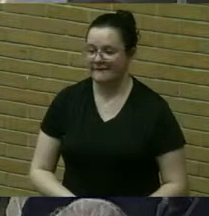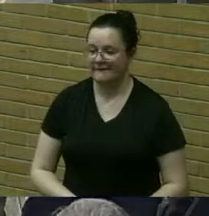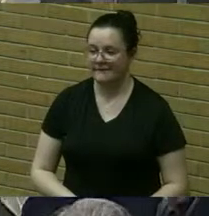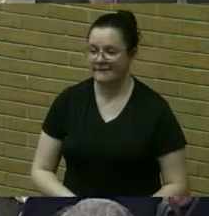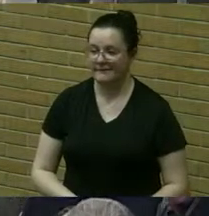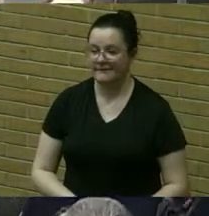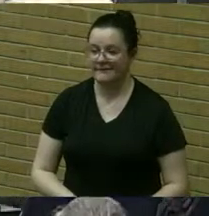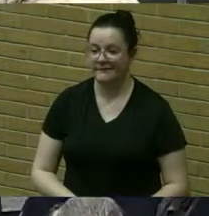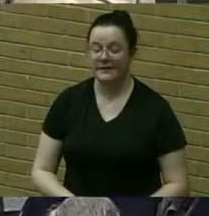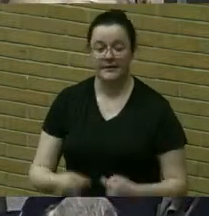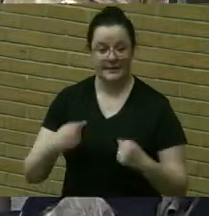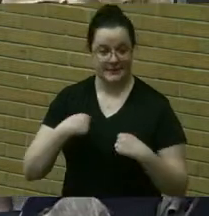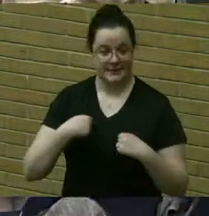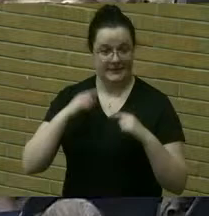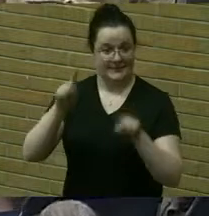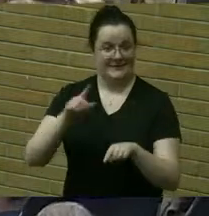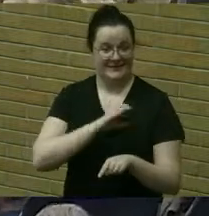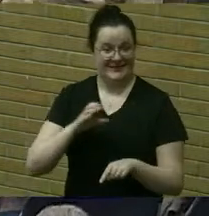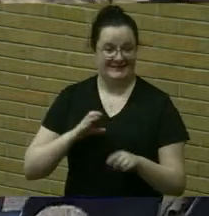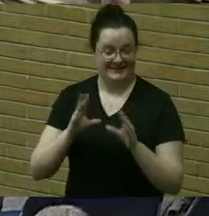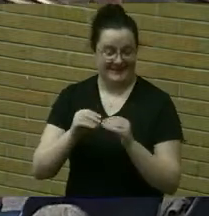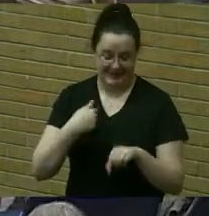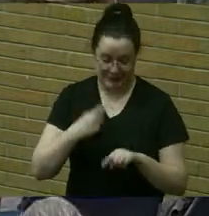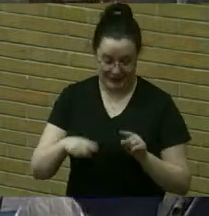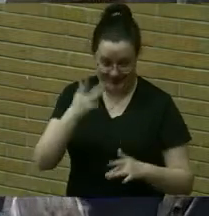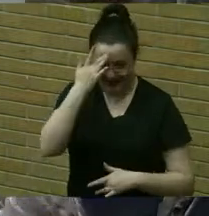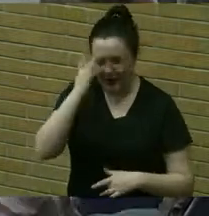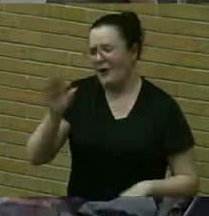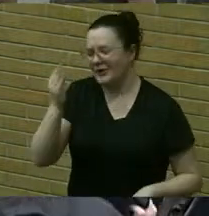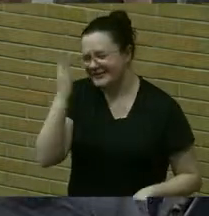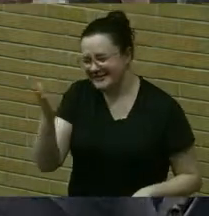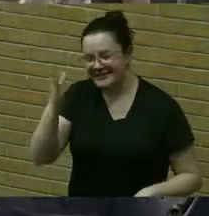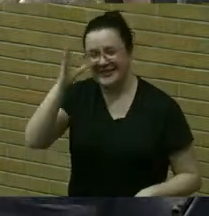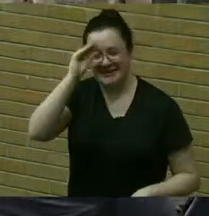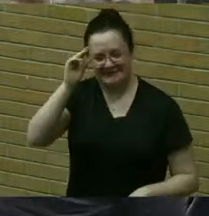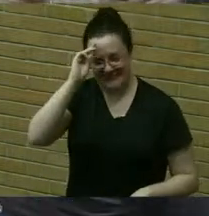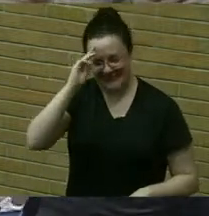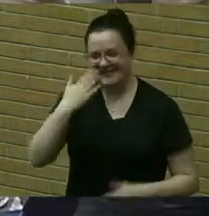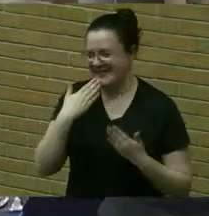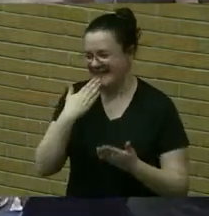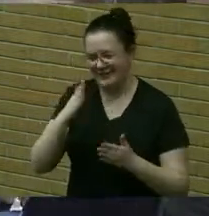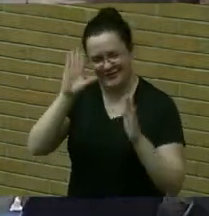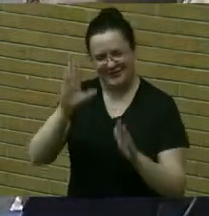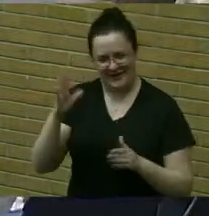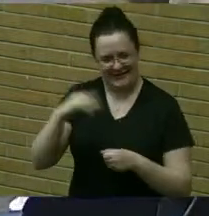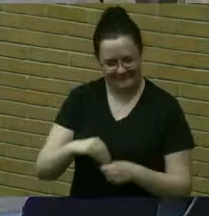committee meeting because i was under the weather and thank you to the scouts great to have you here tonight